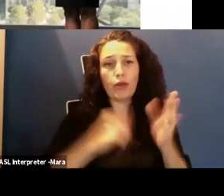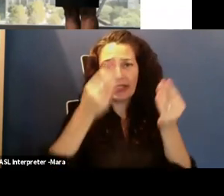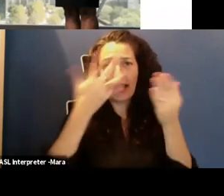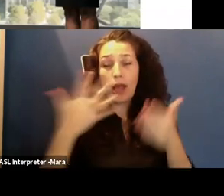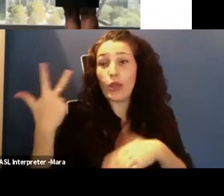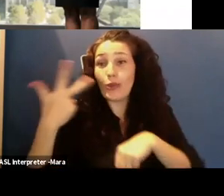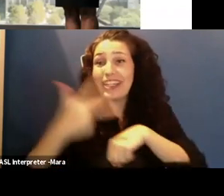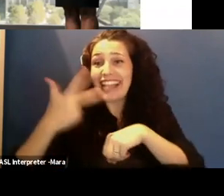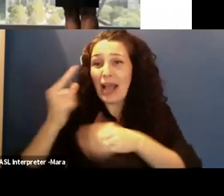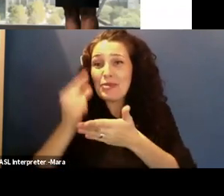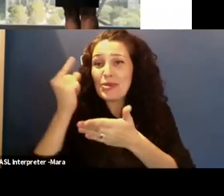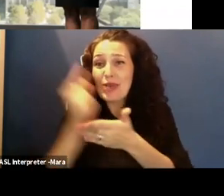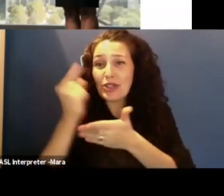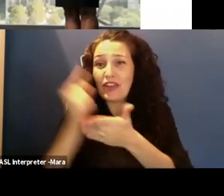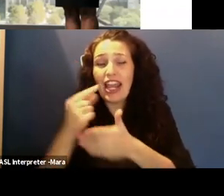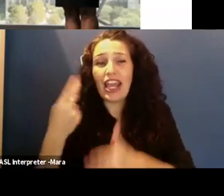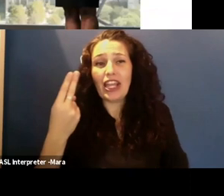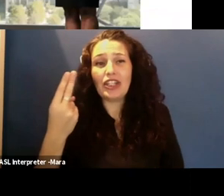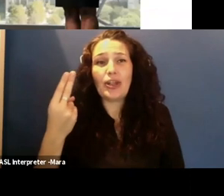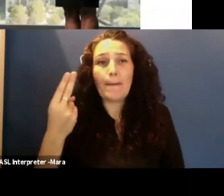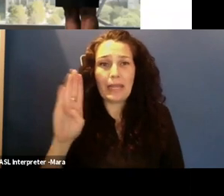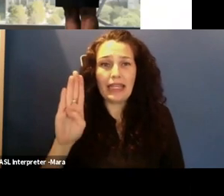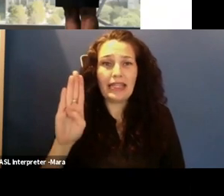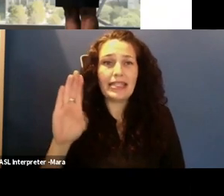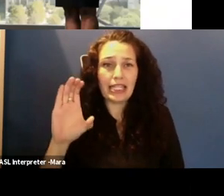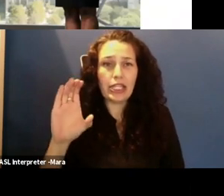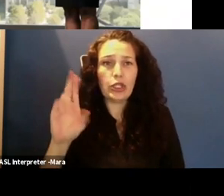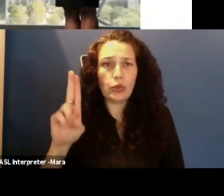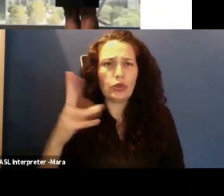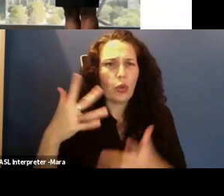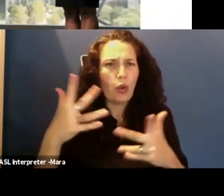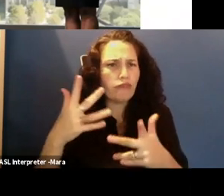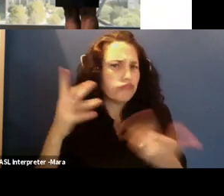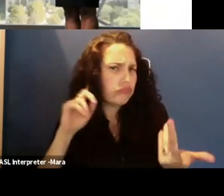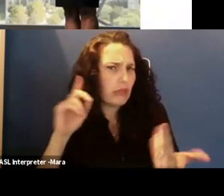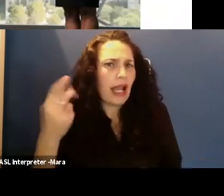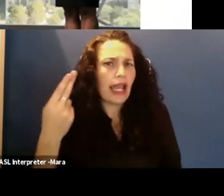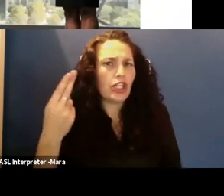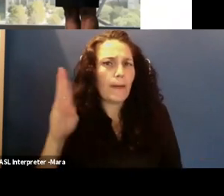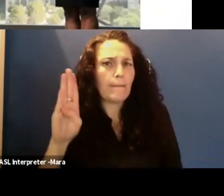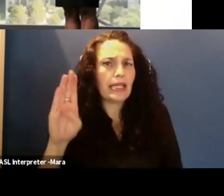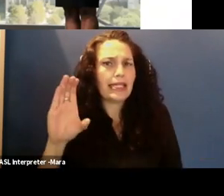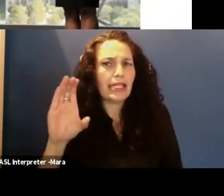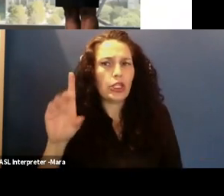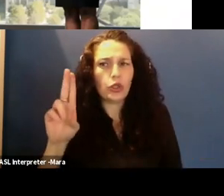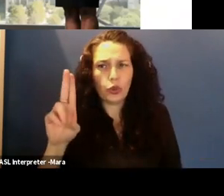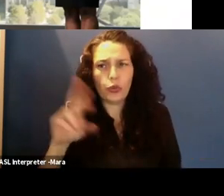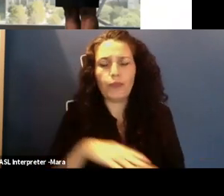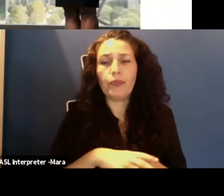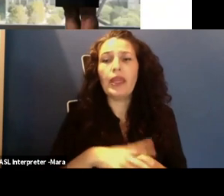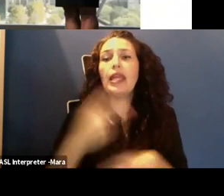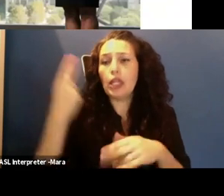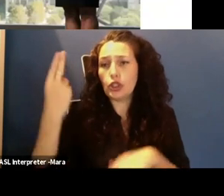time graduate of HBC use. And what that stands for if you've never heard of an HBCU is that stands for historically black